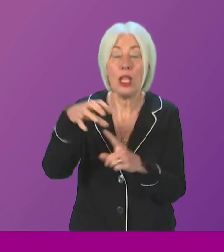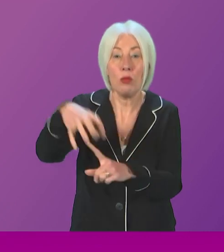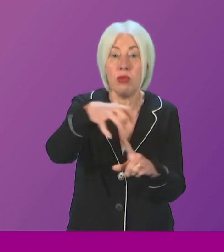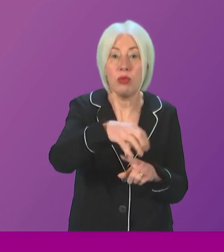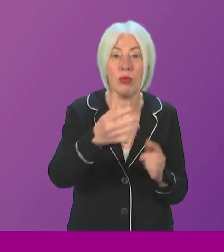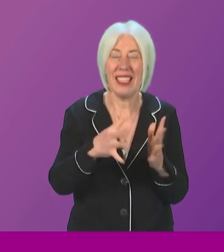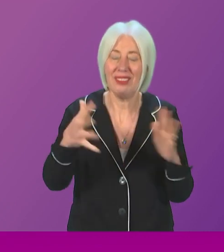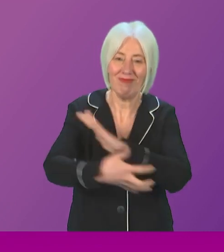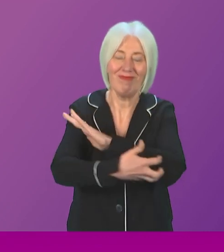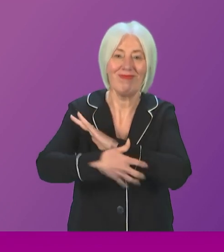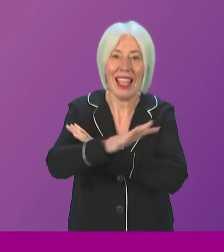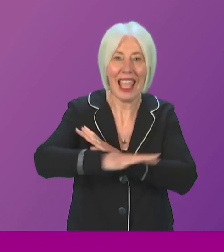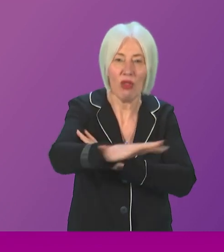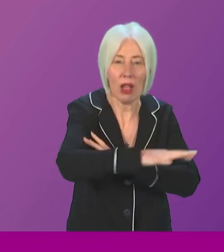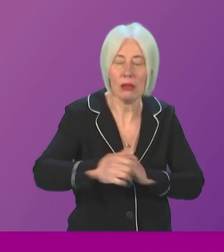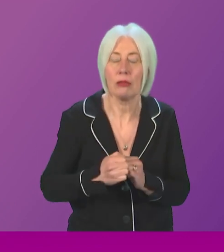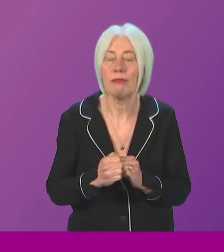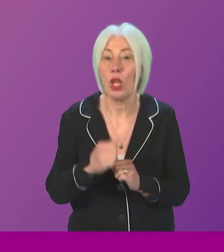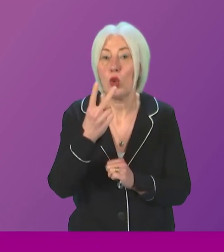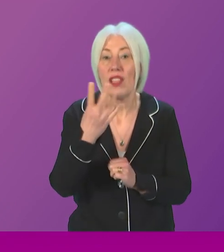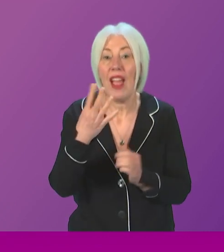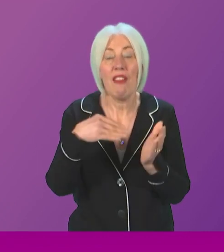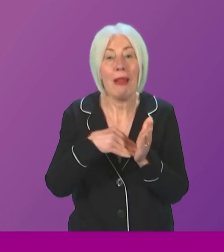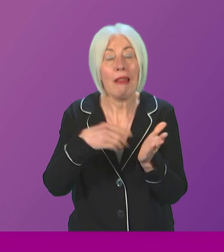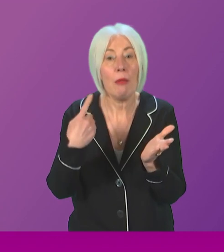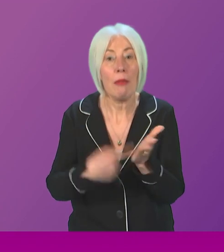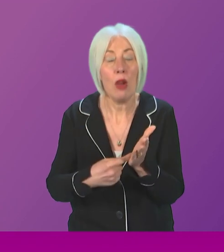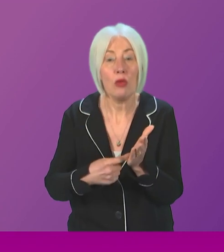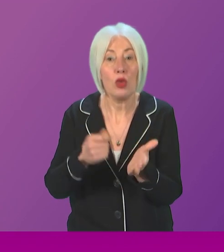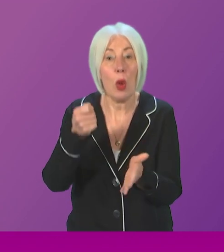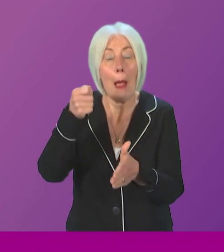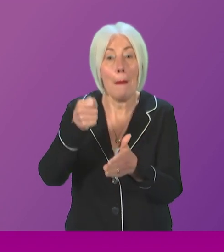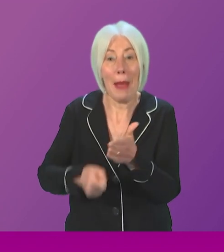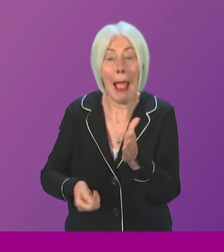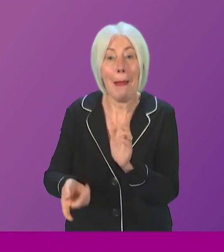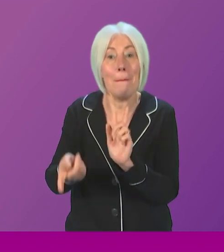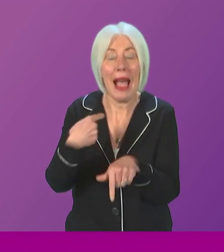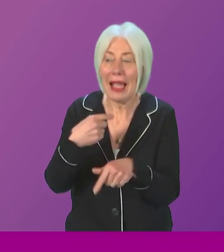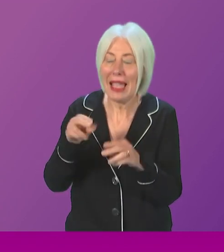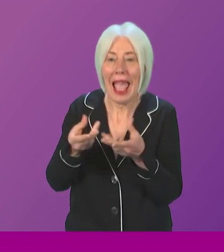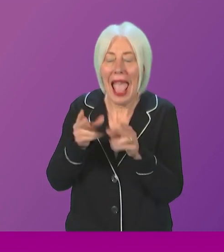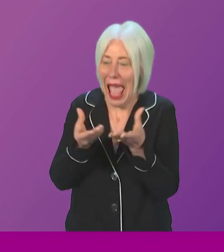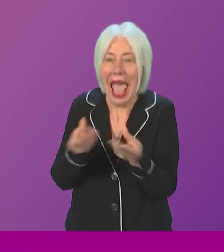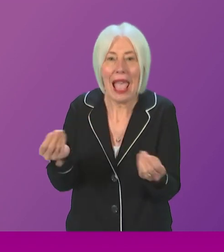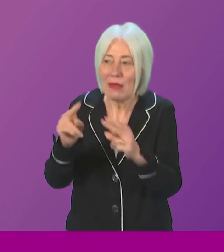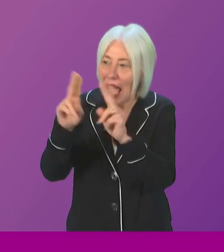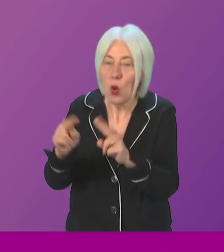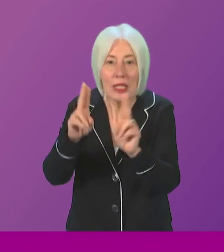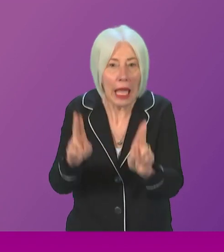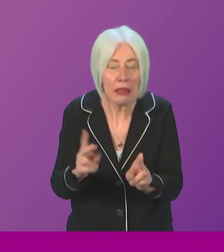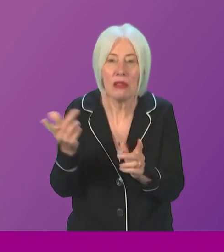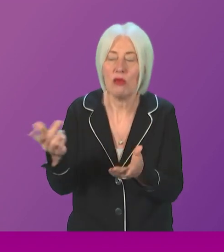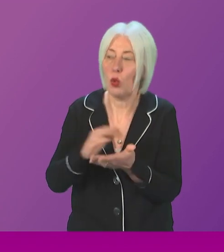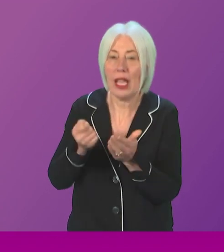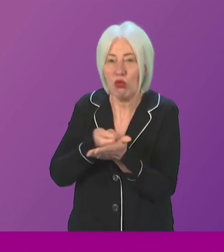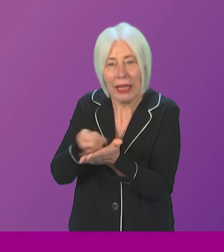deprivation. £25 million to be able to buy back or long-lease empty properties for the social rented sector.